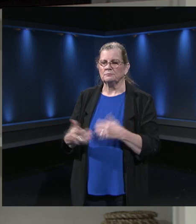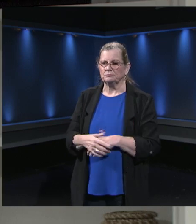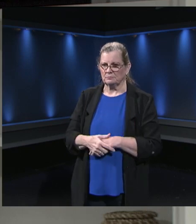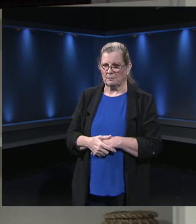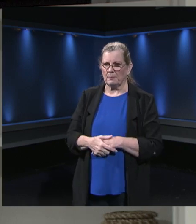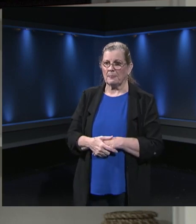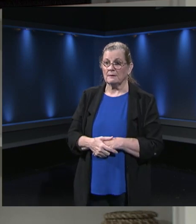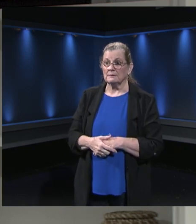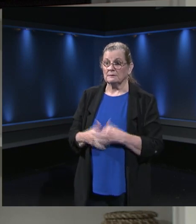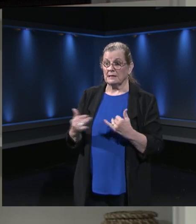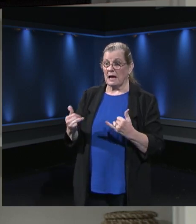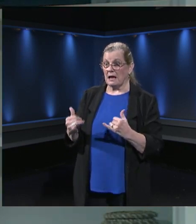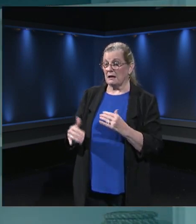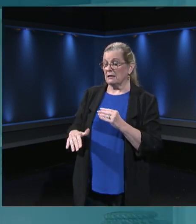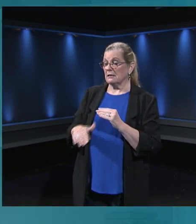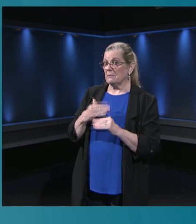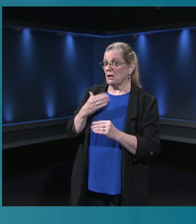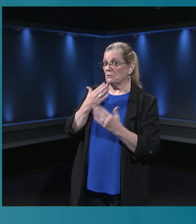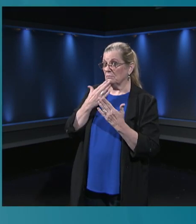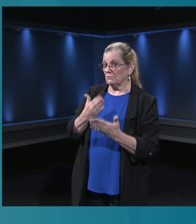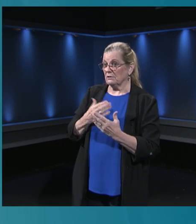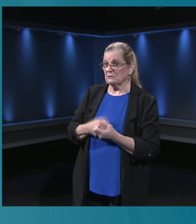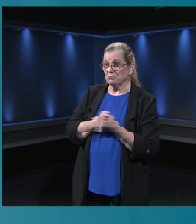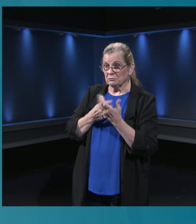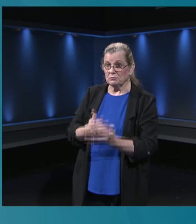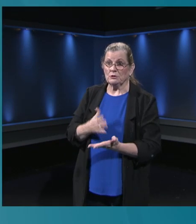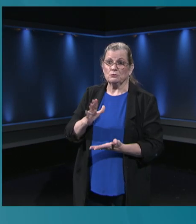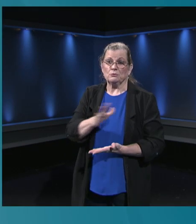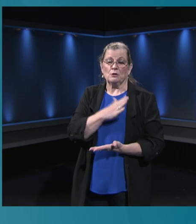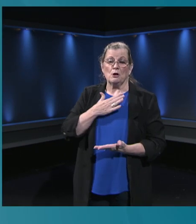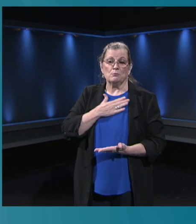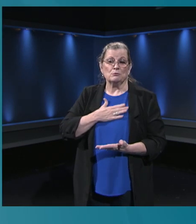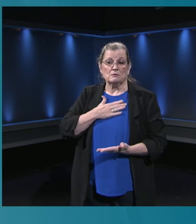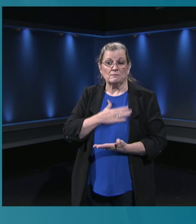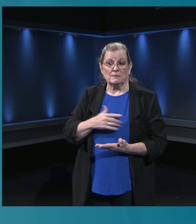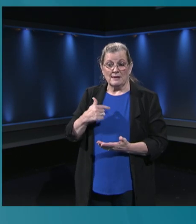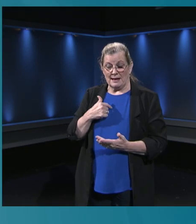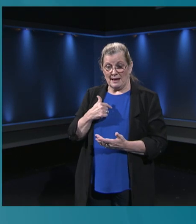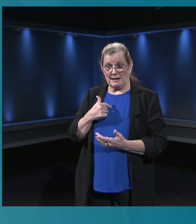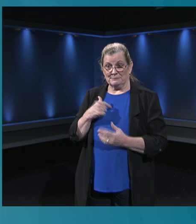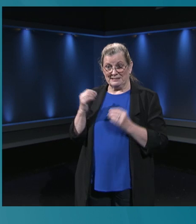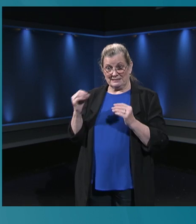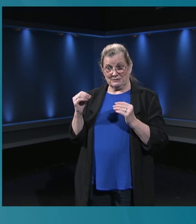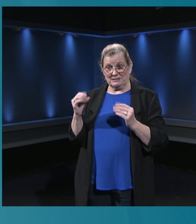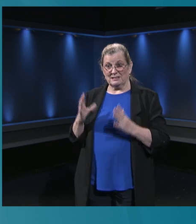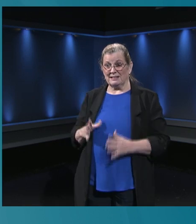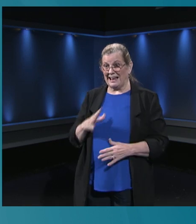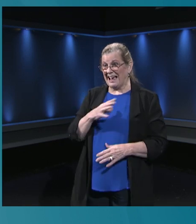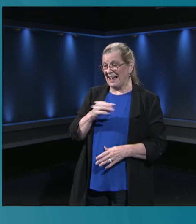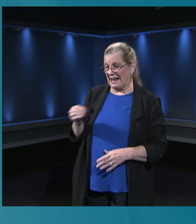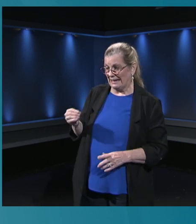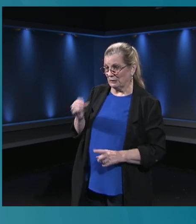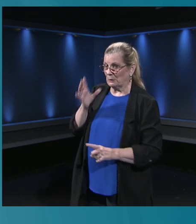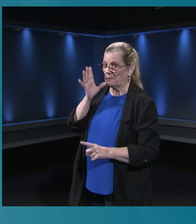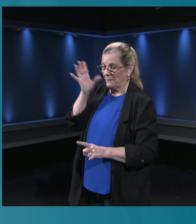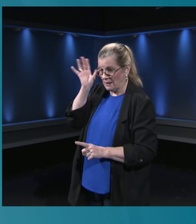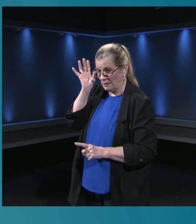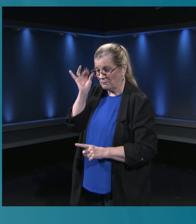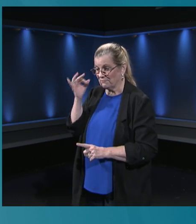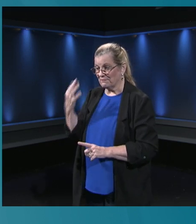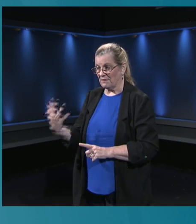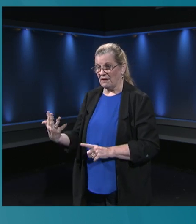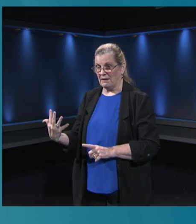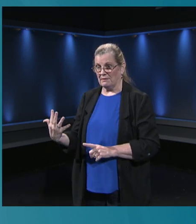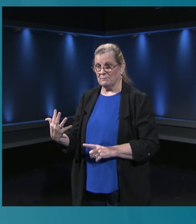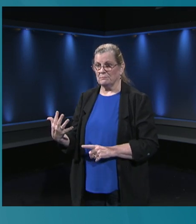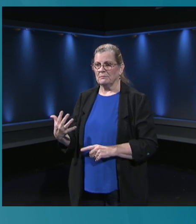express my appreciation as both a parent of five and an educator living in FCPS and in Fairfax County. As a parent, understand many of the challenges people are